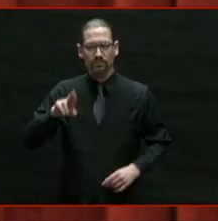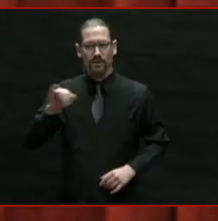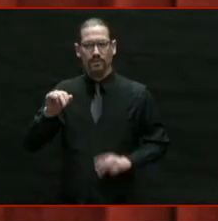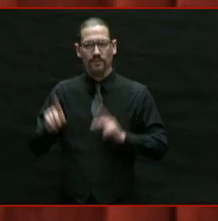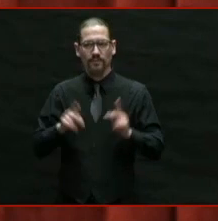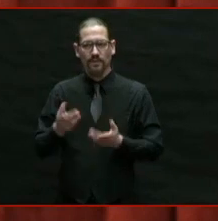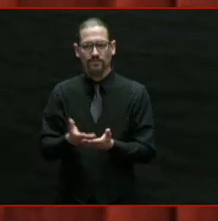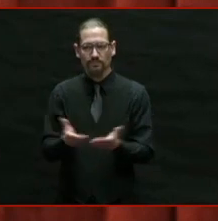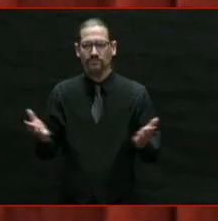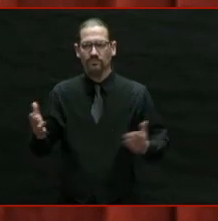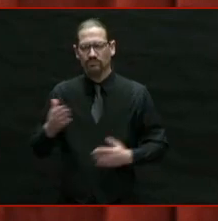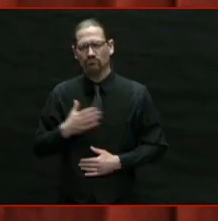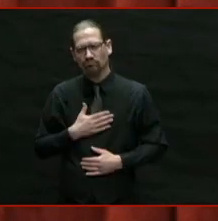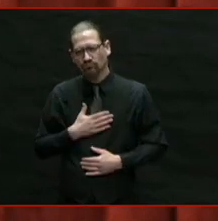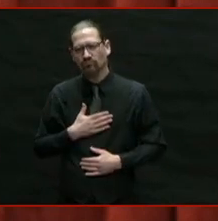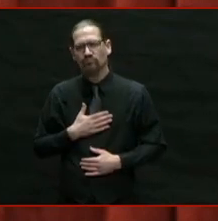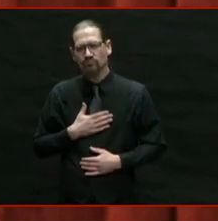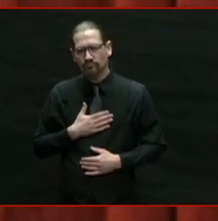COVID-19.